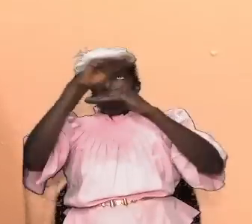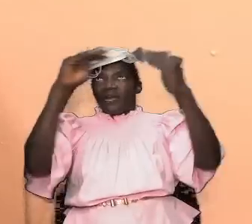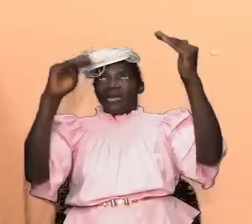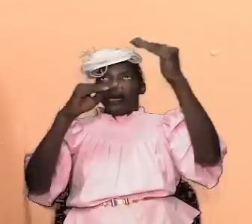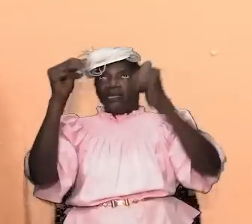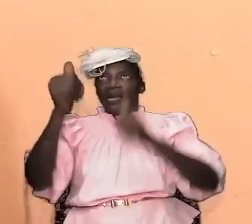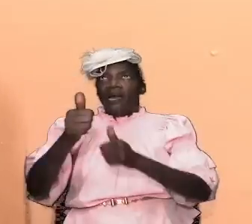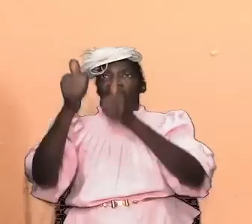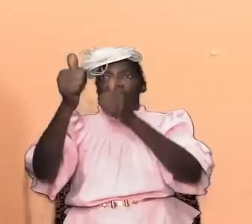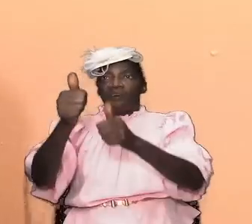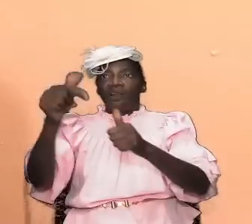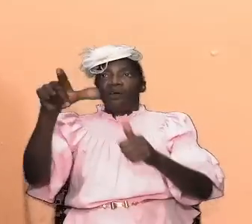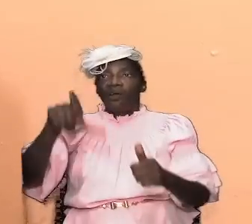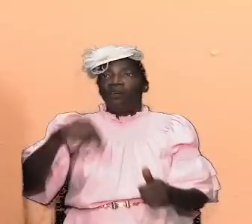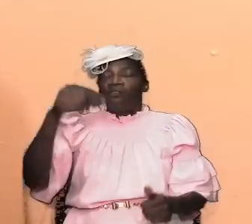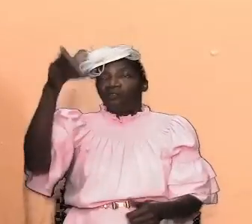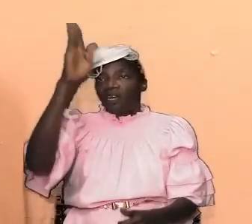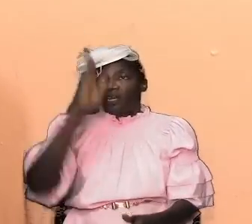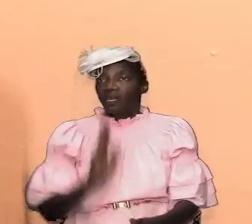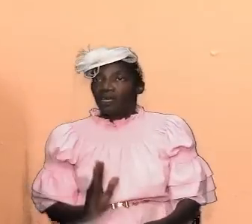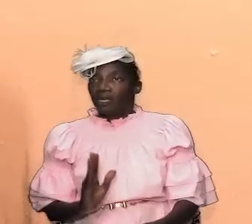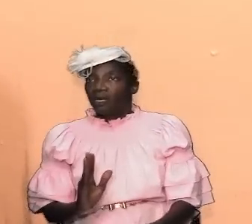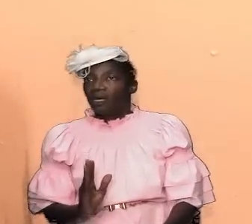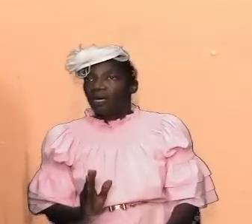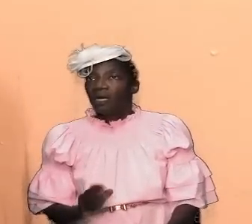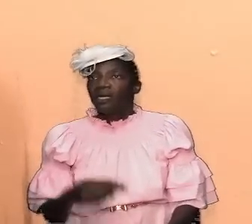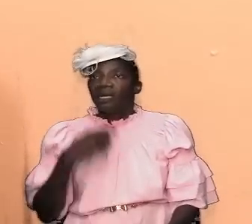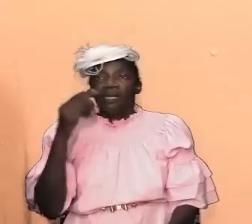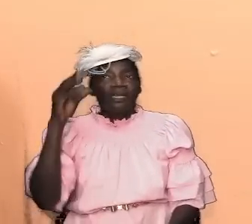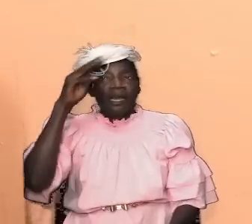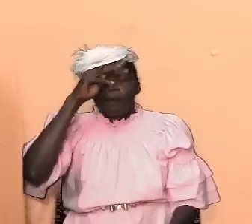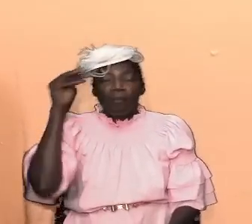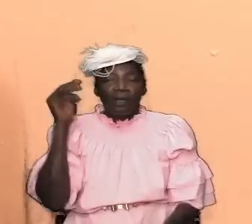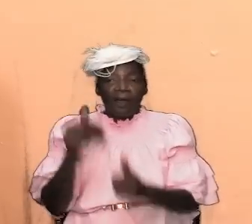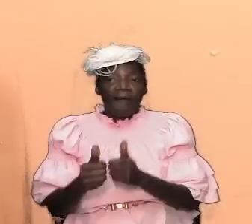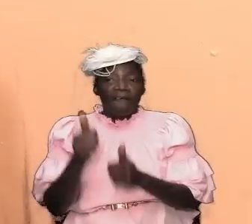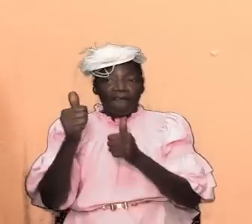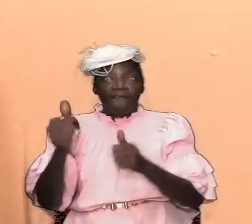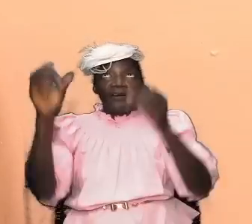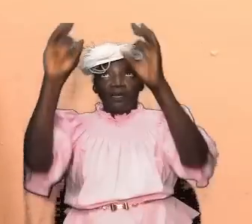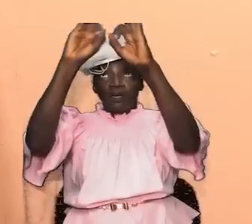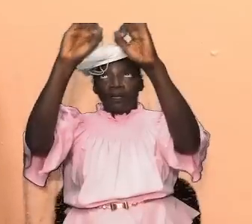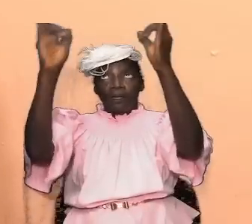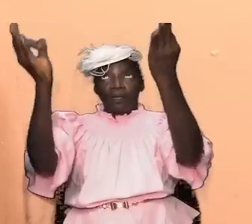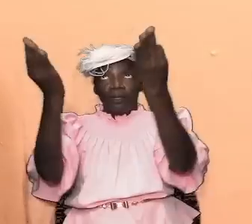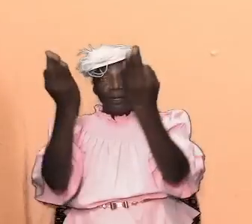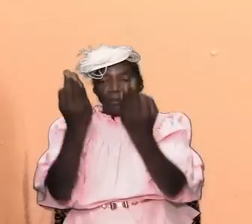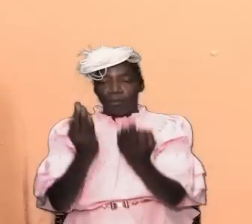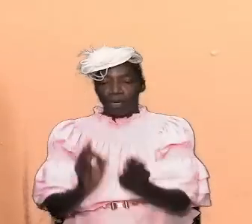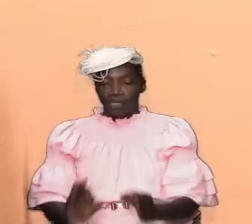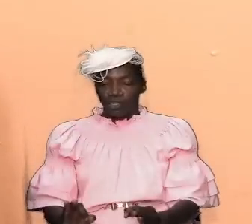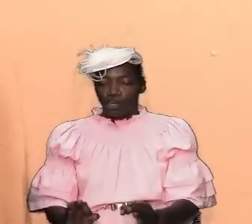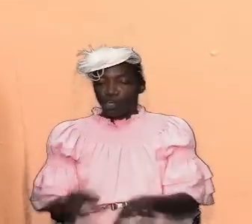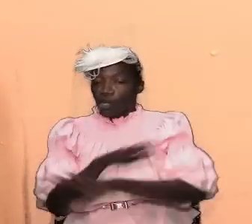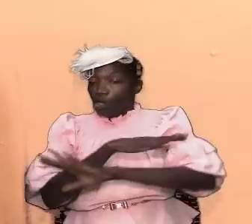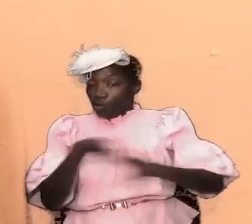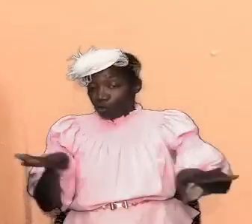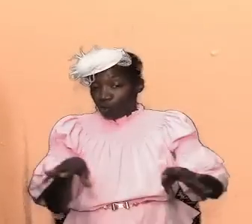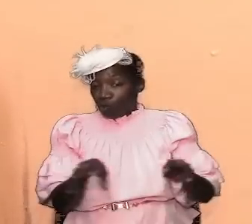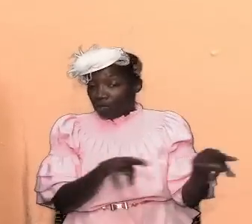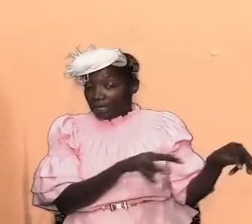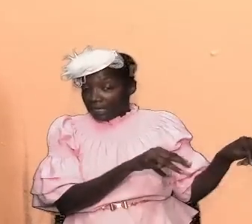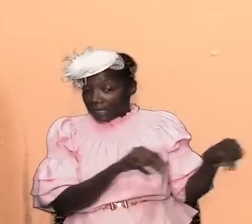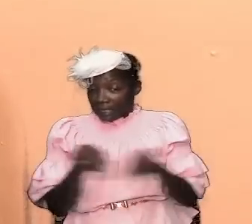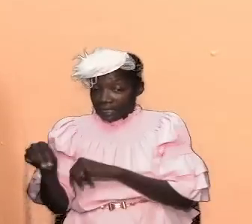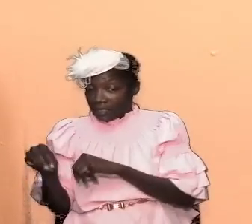we are going to find that god told moses follow the pattern exactly don't deviate from